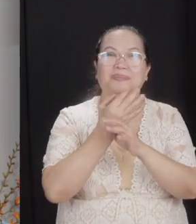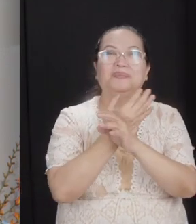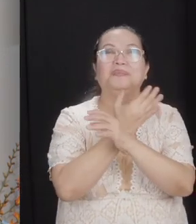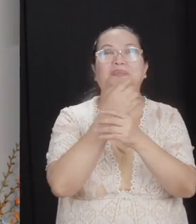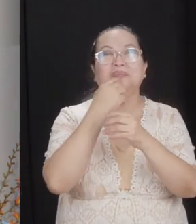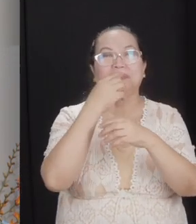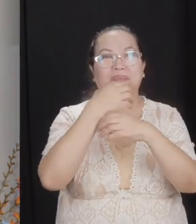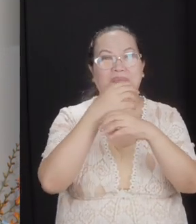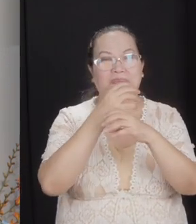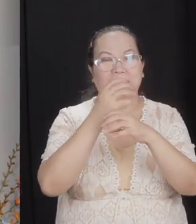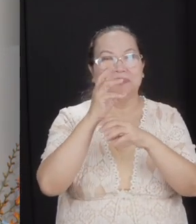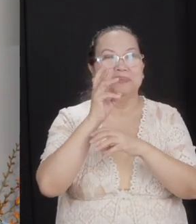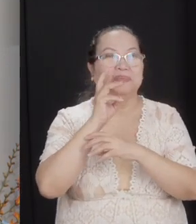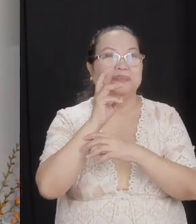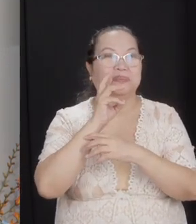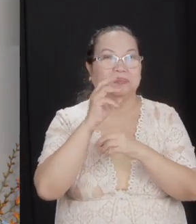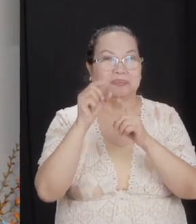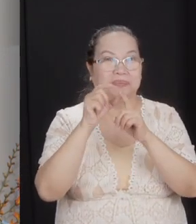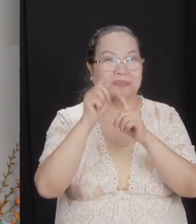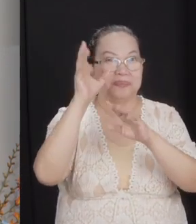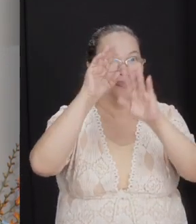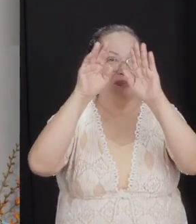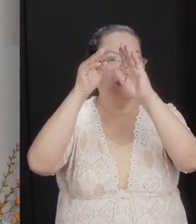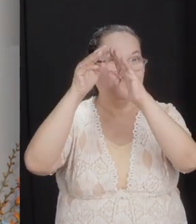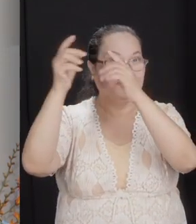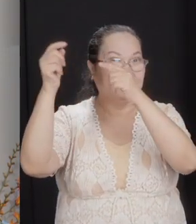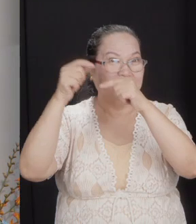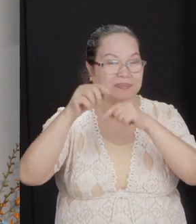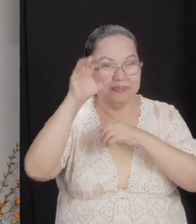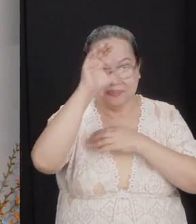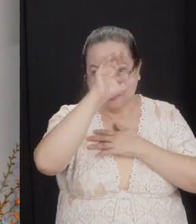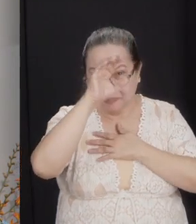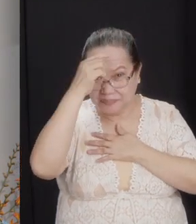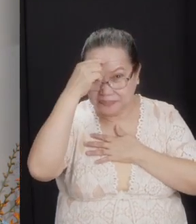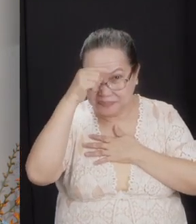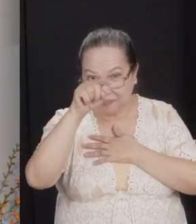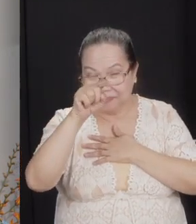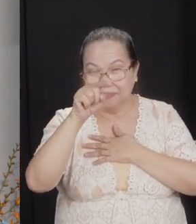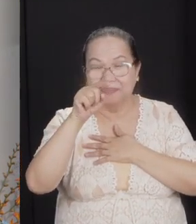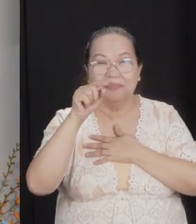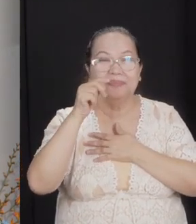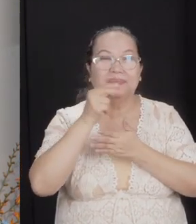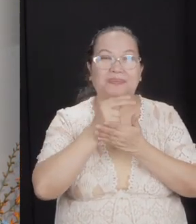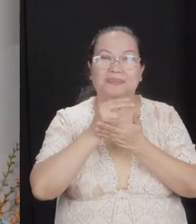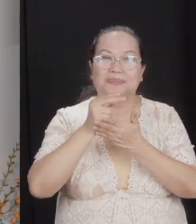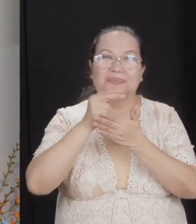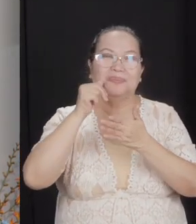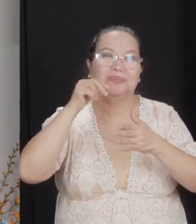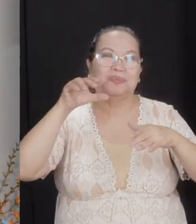creation by water and the word from heaven he came and sought her to be his holy bride.